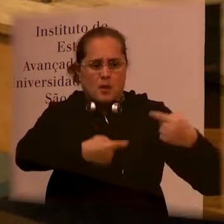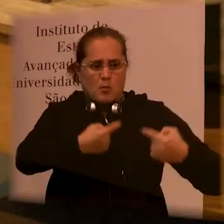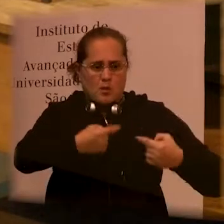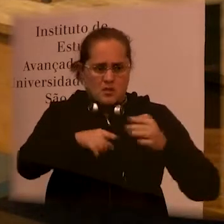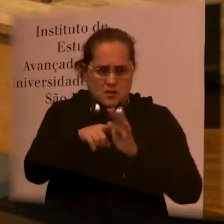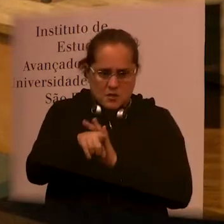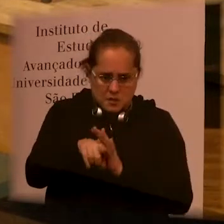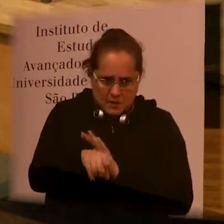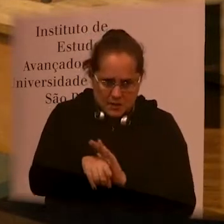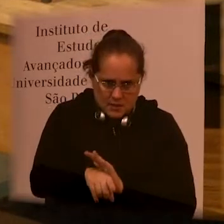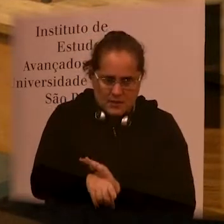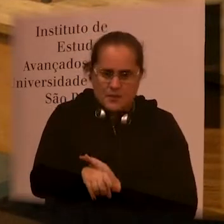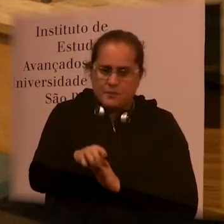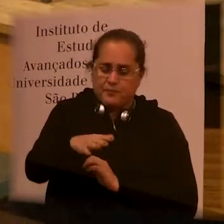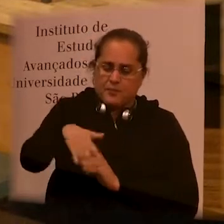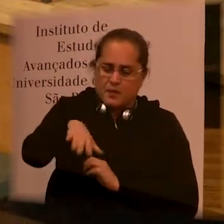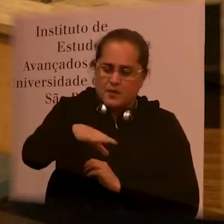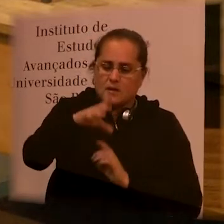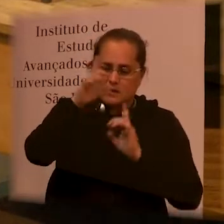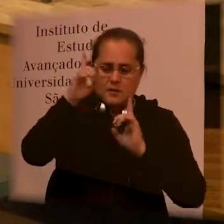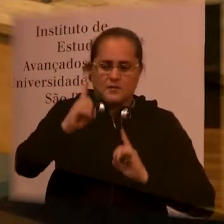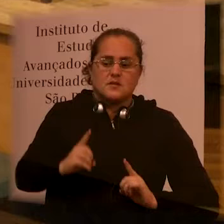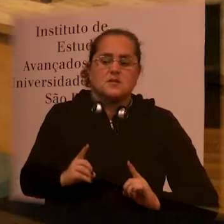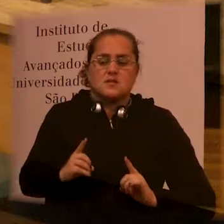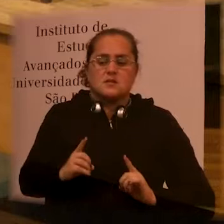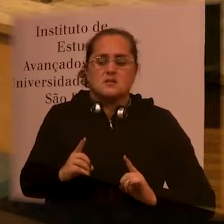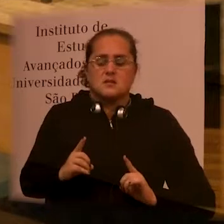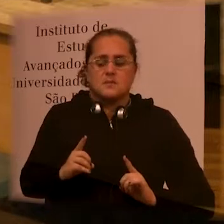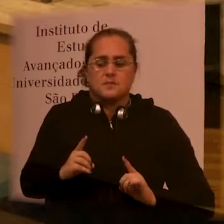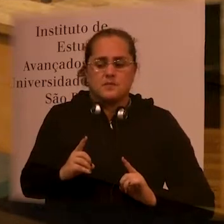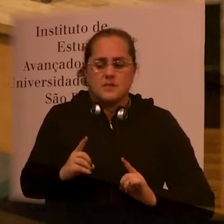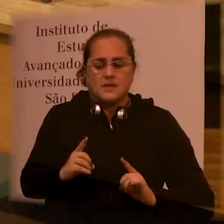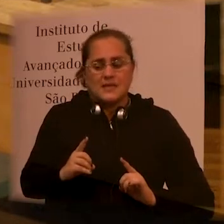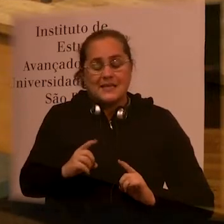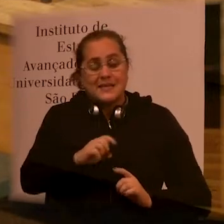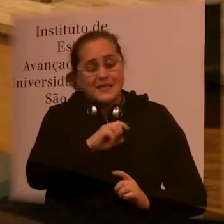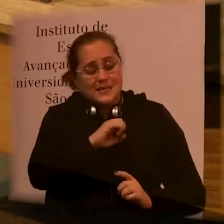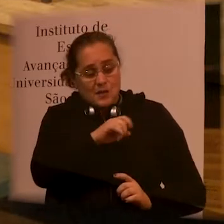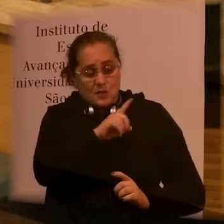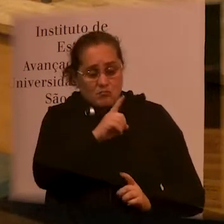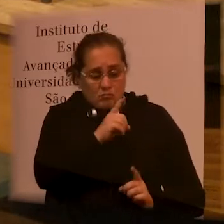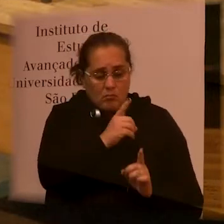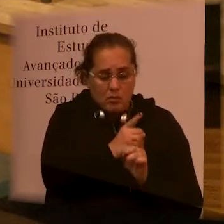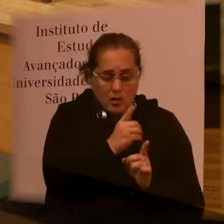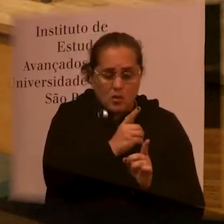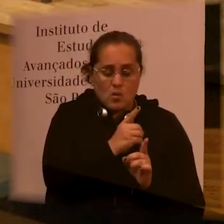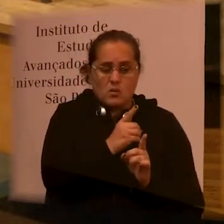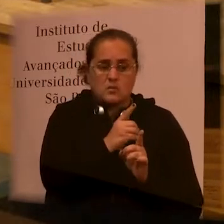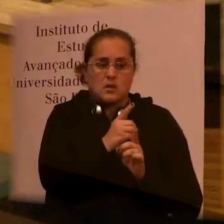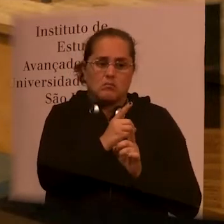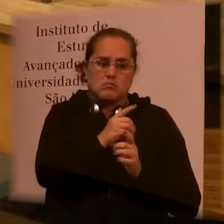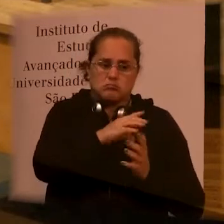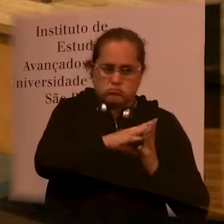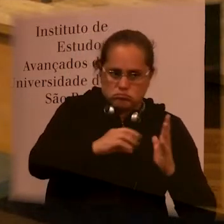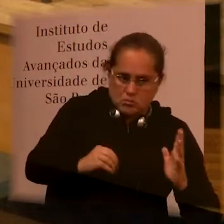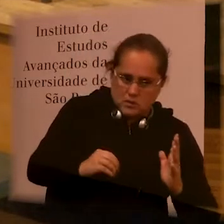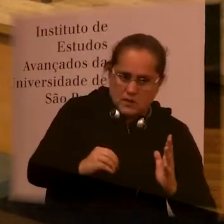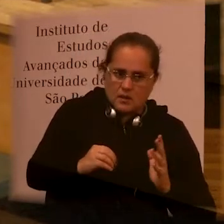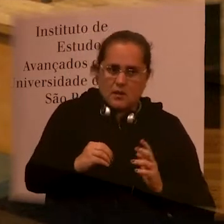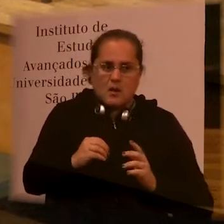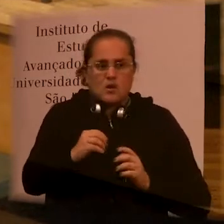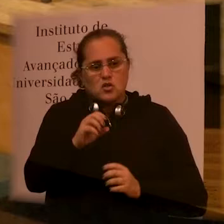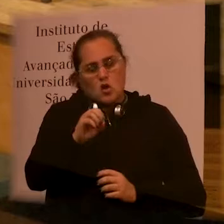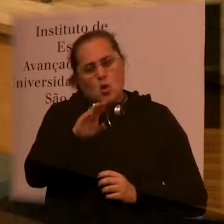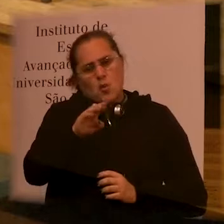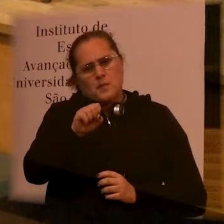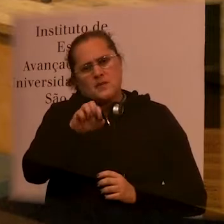policies and researches in terms of disabilities, have you found any